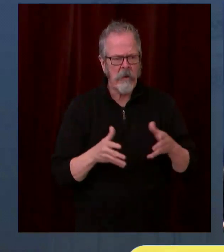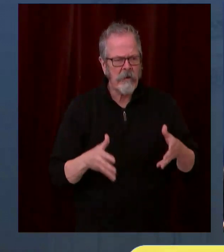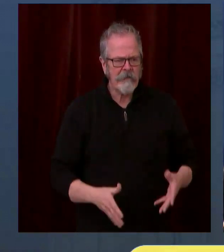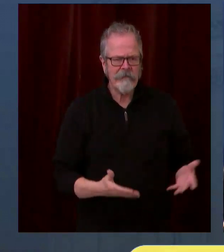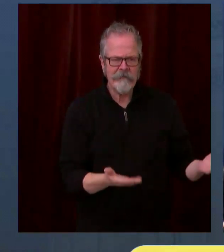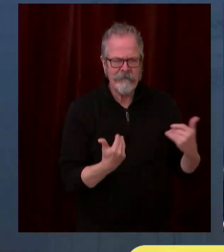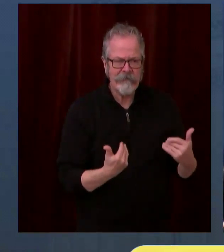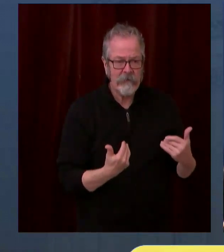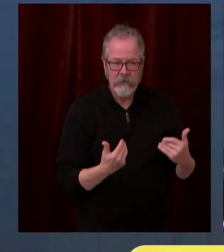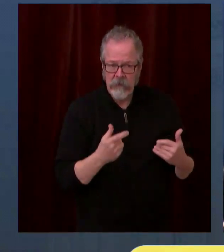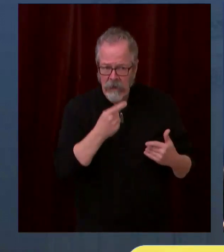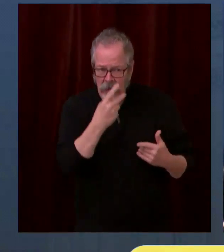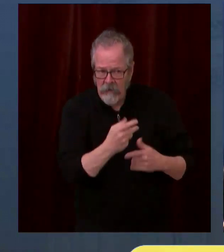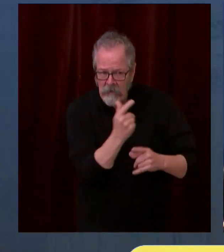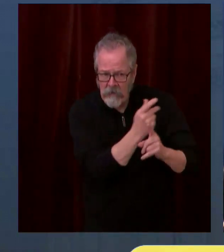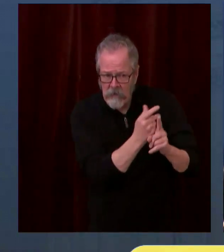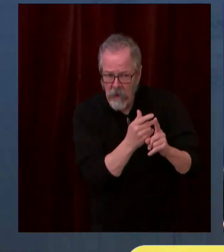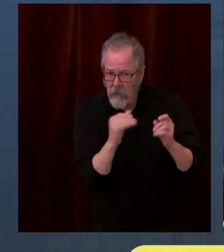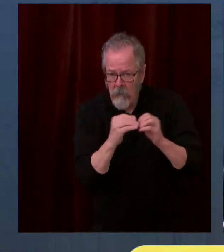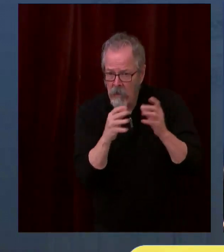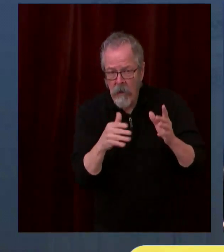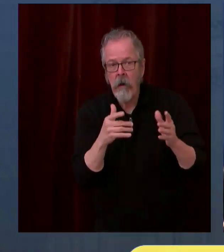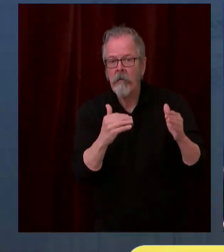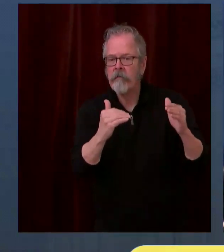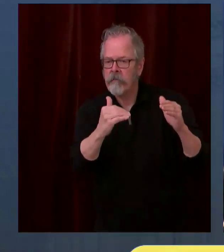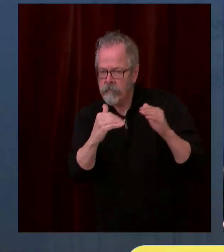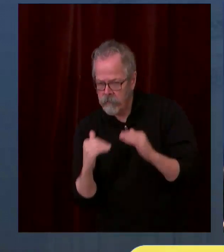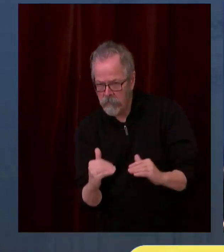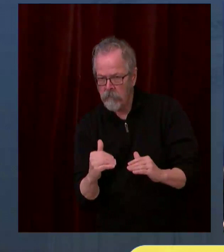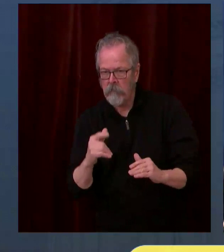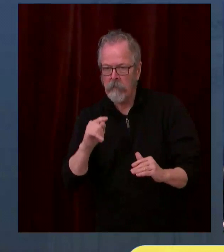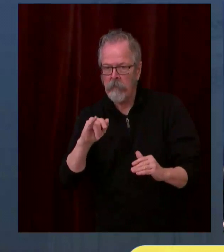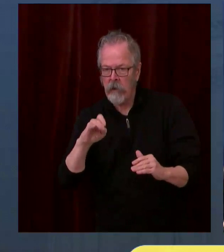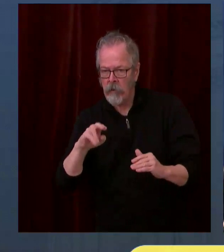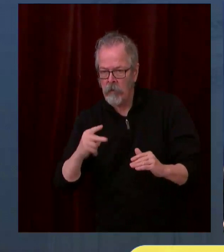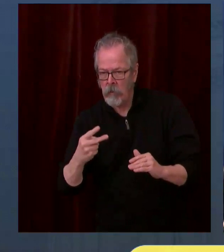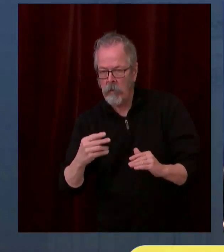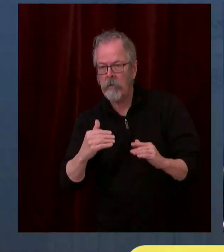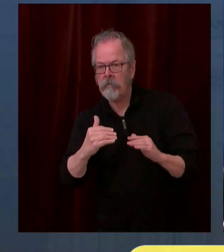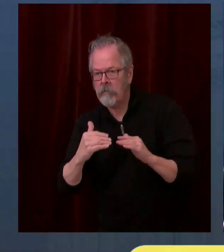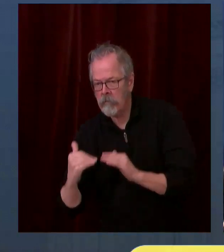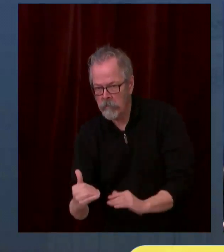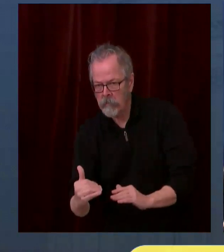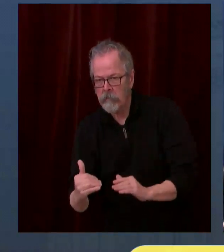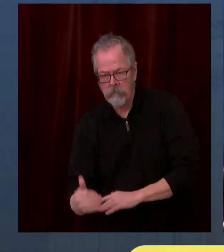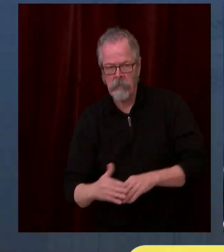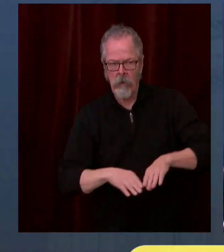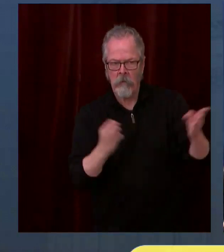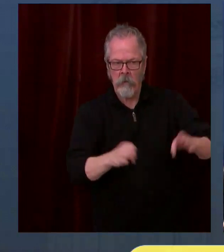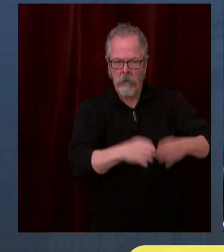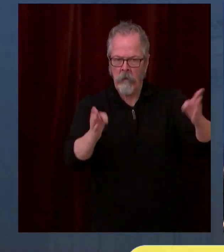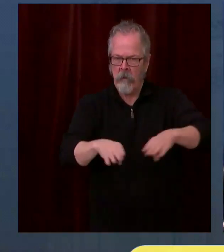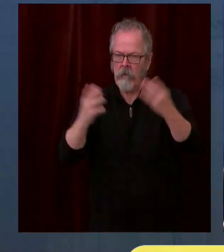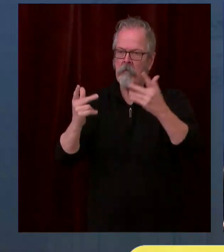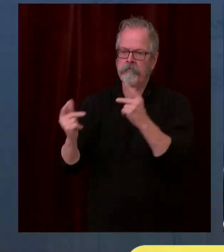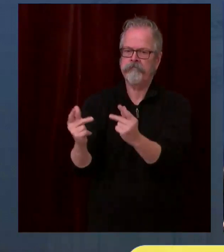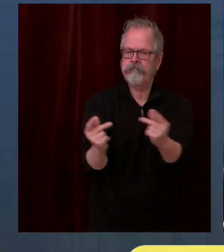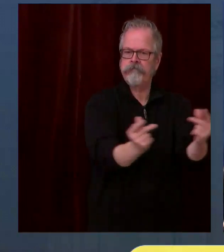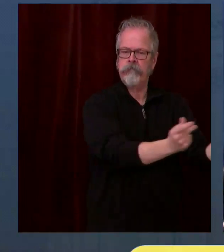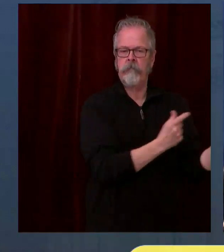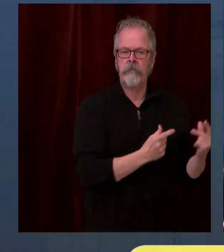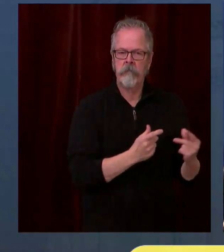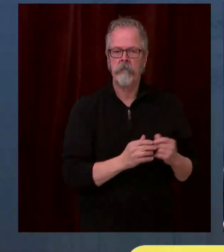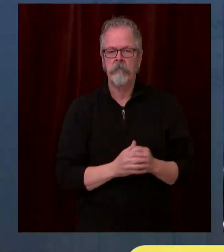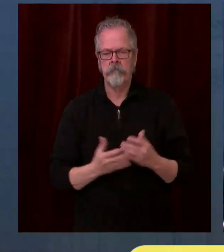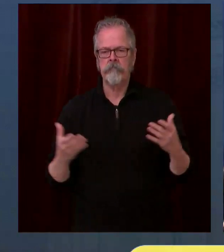easier process for vaccinating people in congregate settings and in workplaces to make that system more